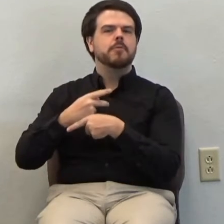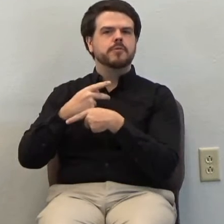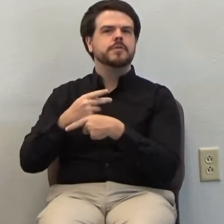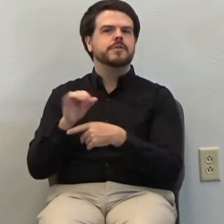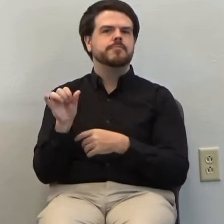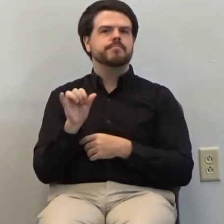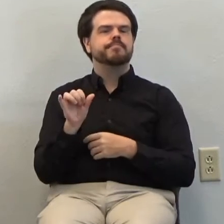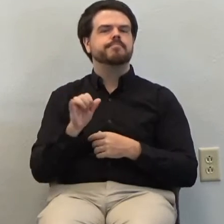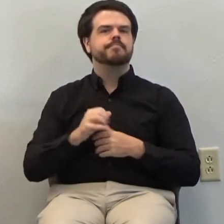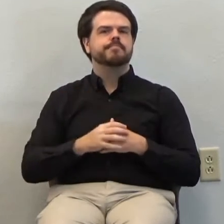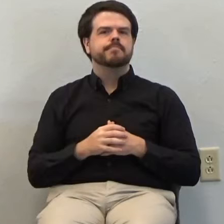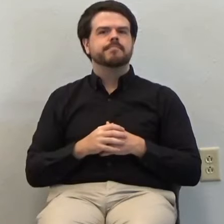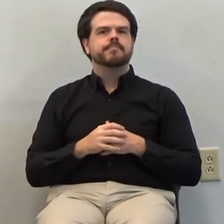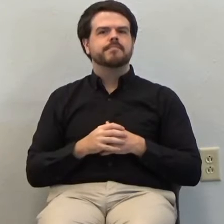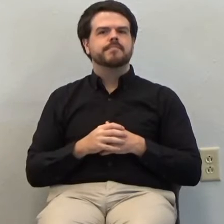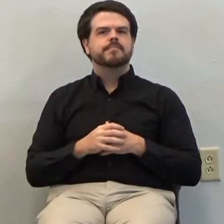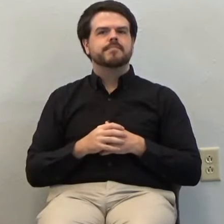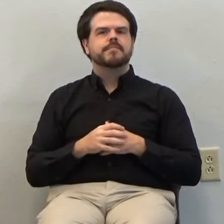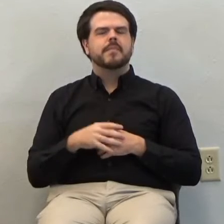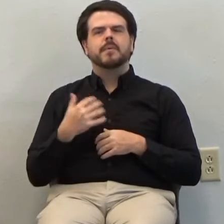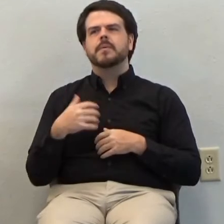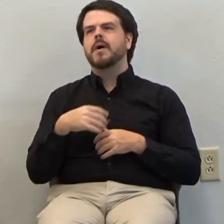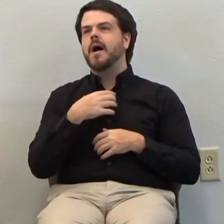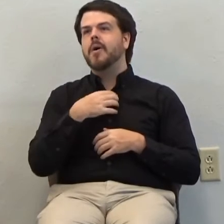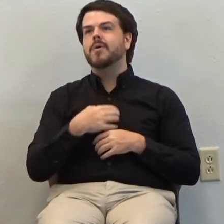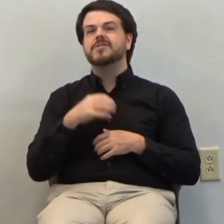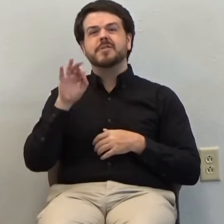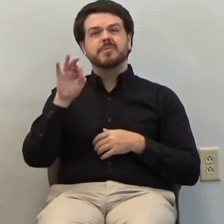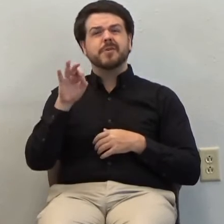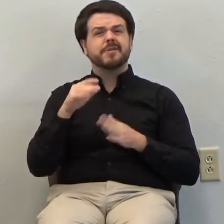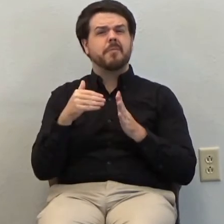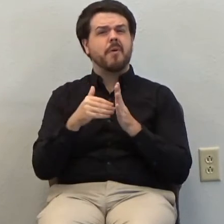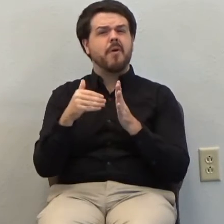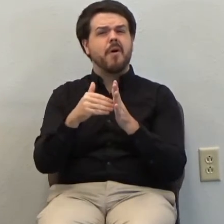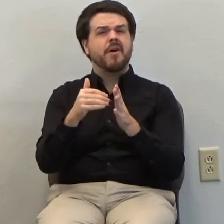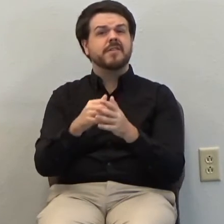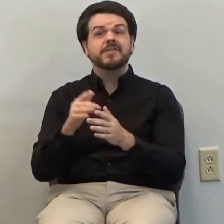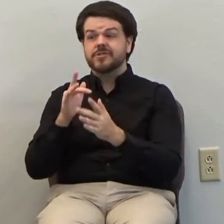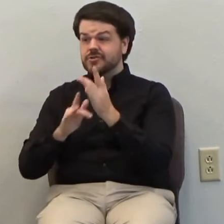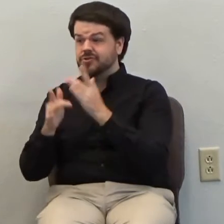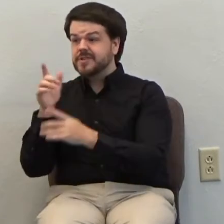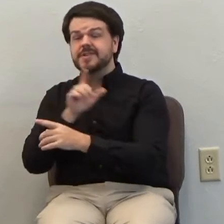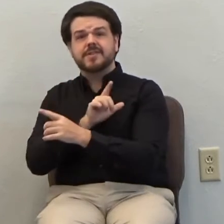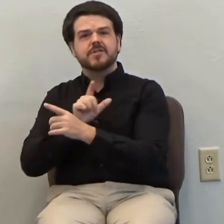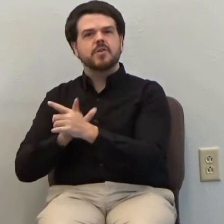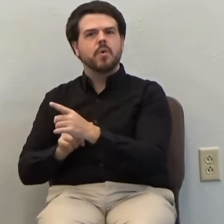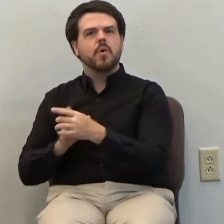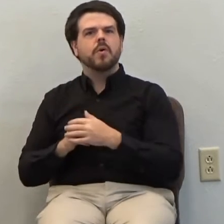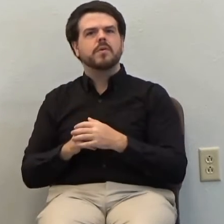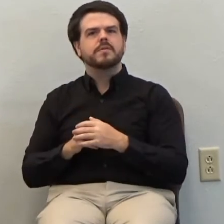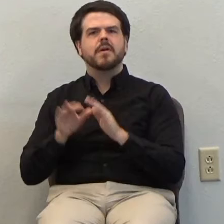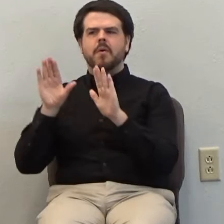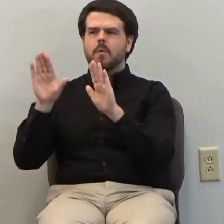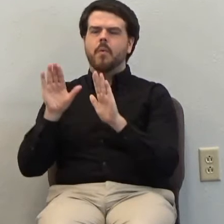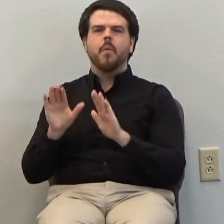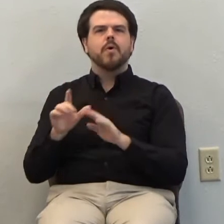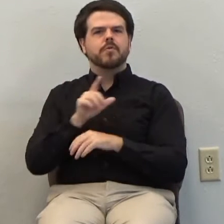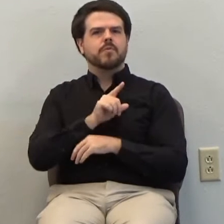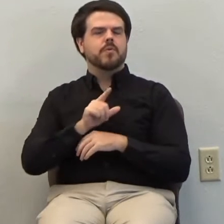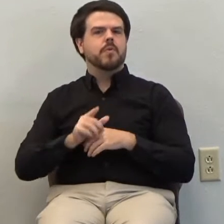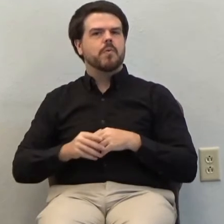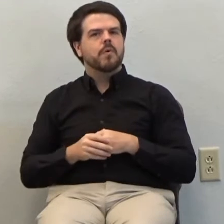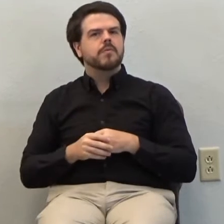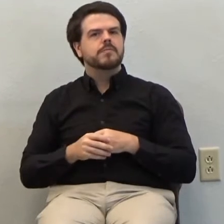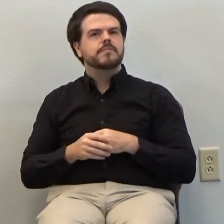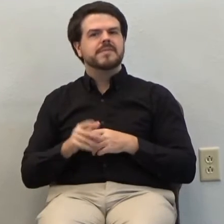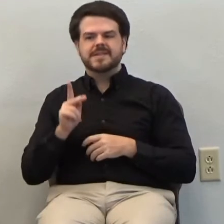And, oh, how I wish that was preached more. Jesus is Lord. Yes, and what a good Lord he is. Kind and